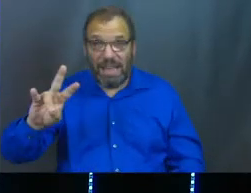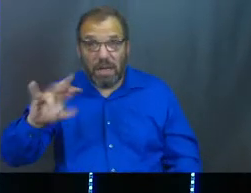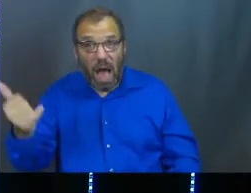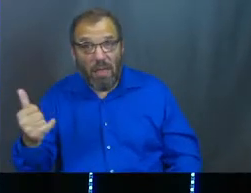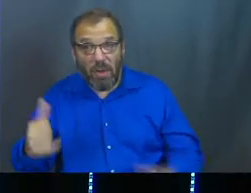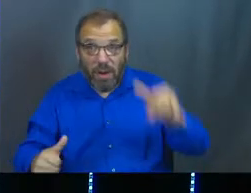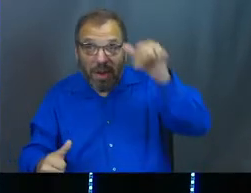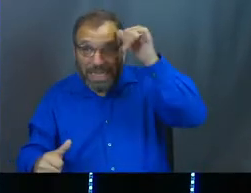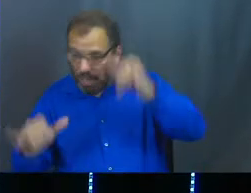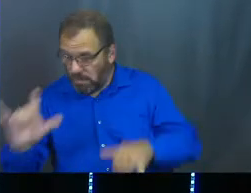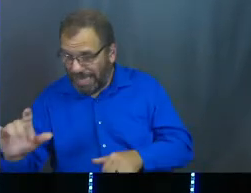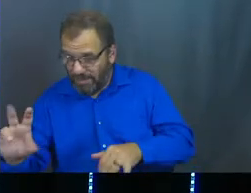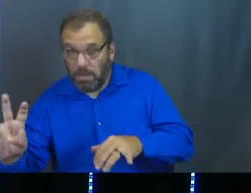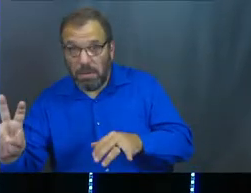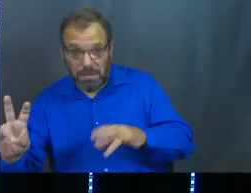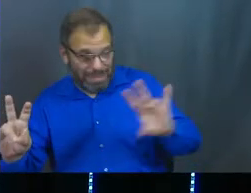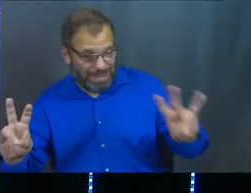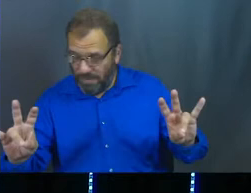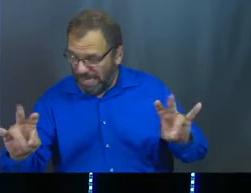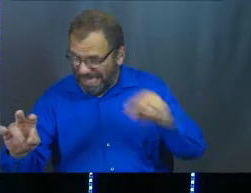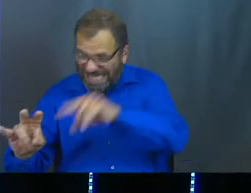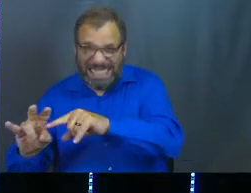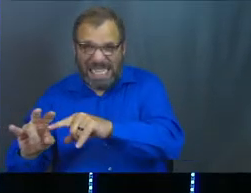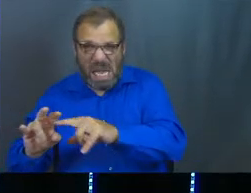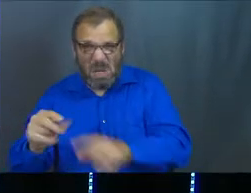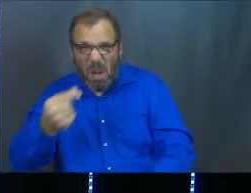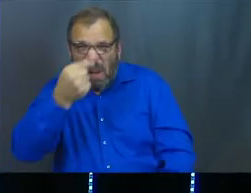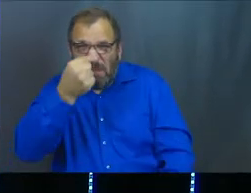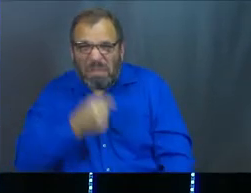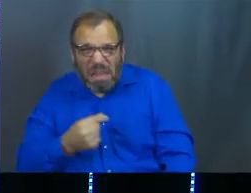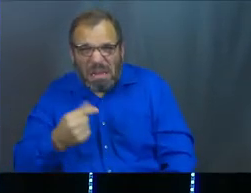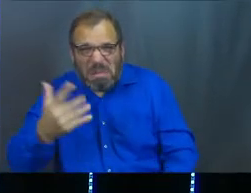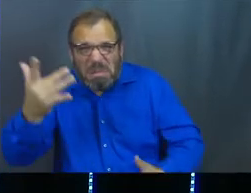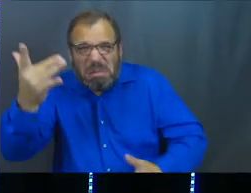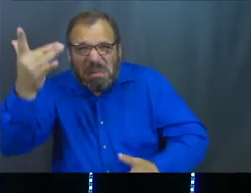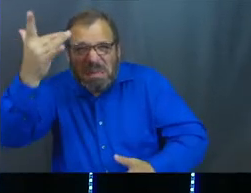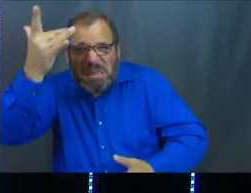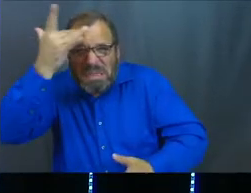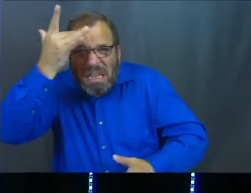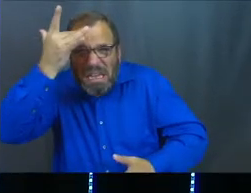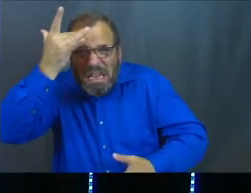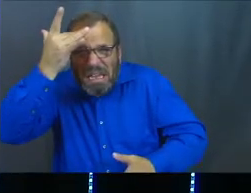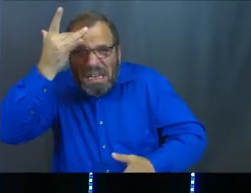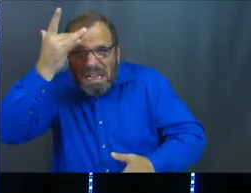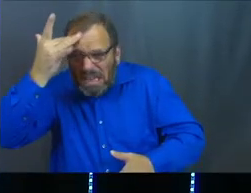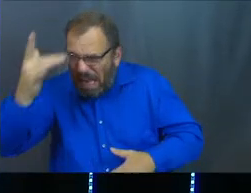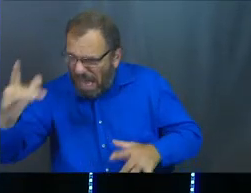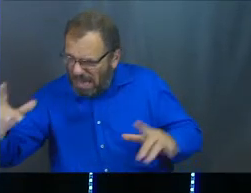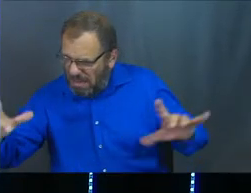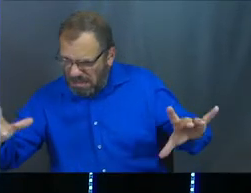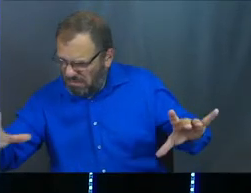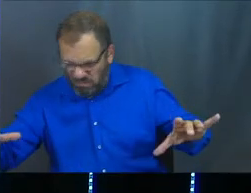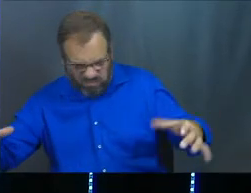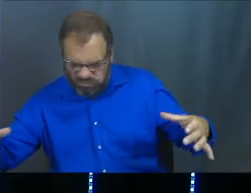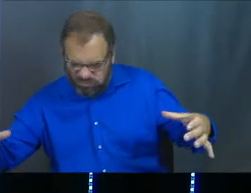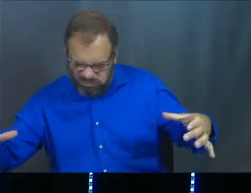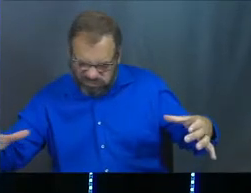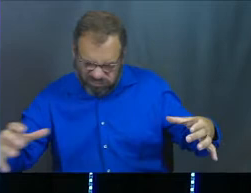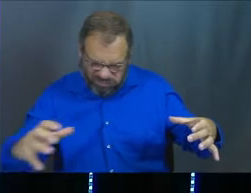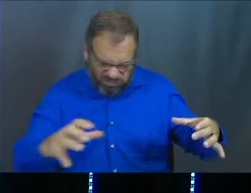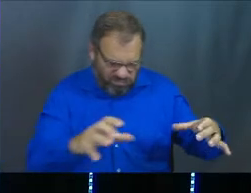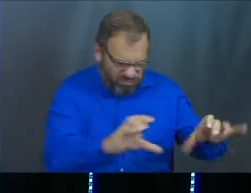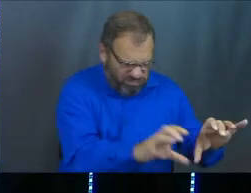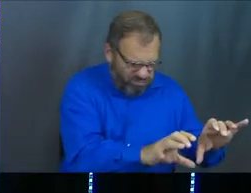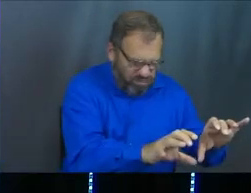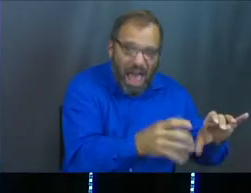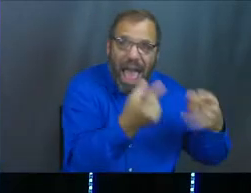cows come up behind them from the Nile, but these were scrawny and thin, and these cows stood beside the fat cows on the riverbank.